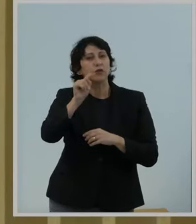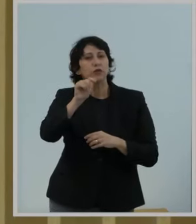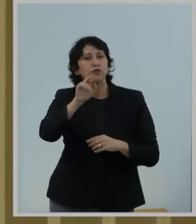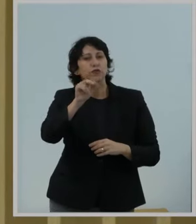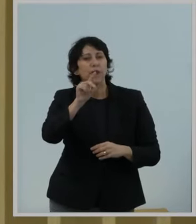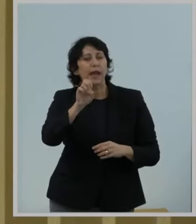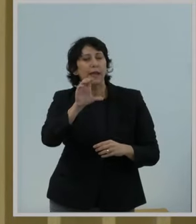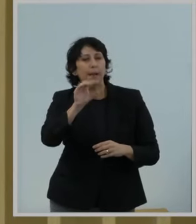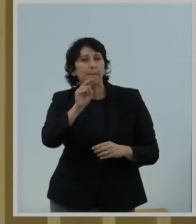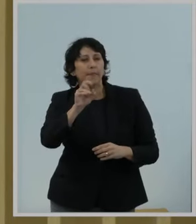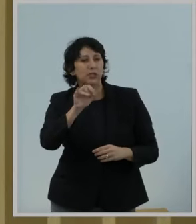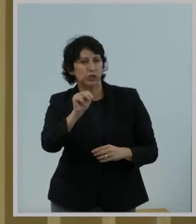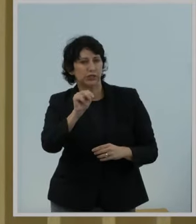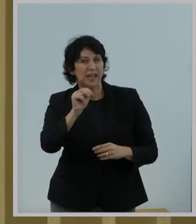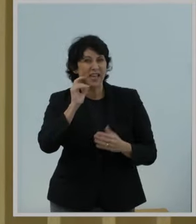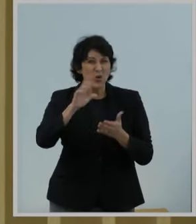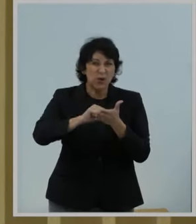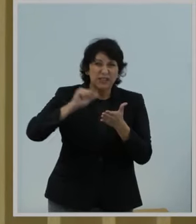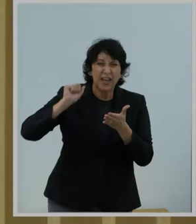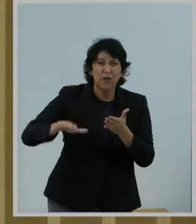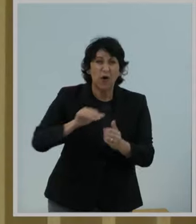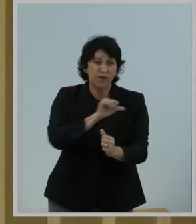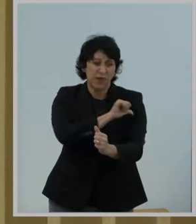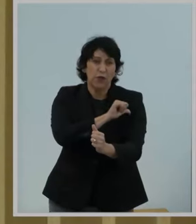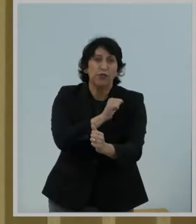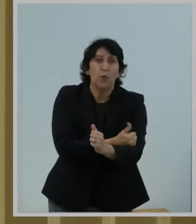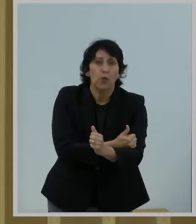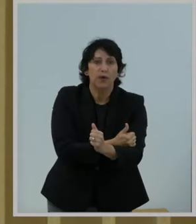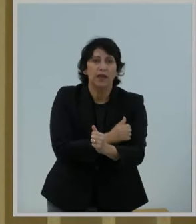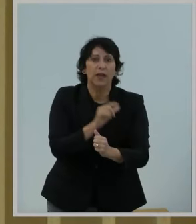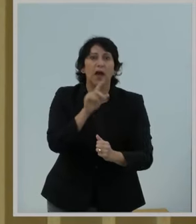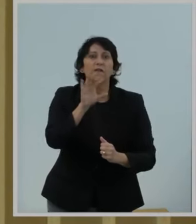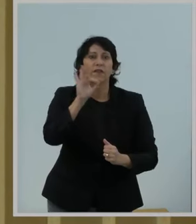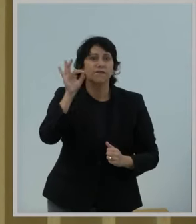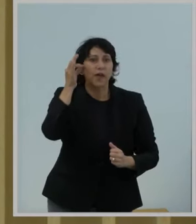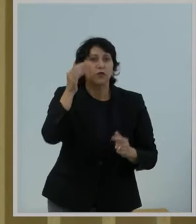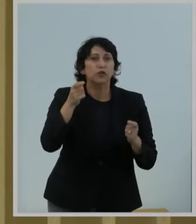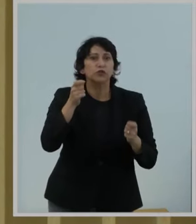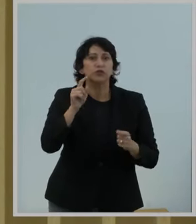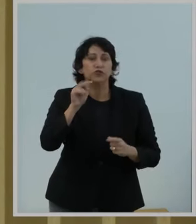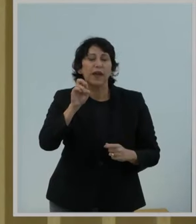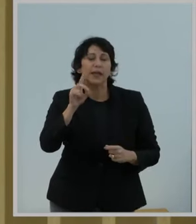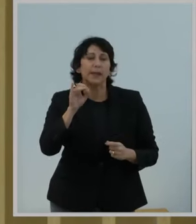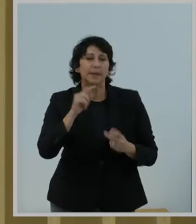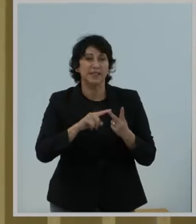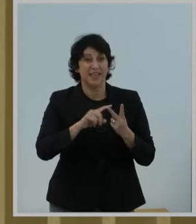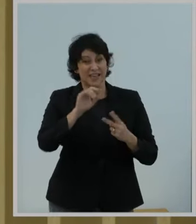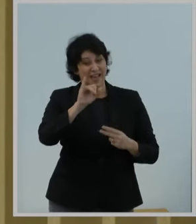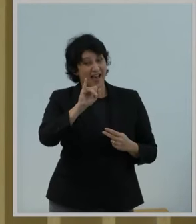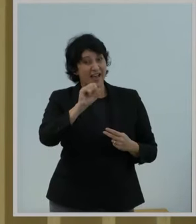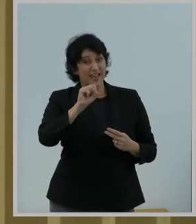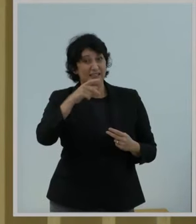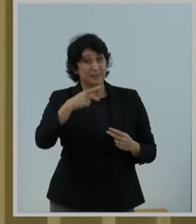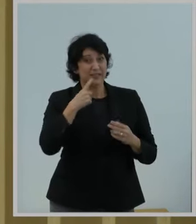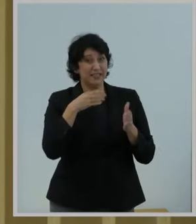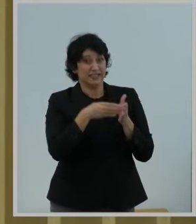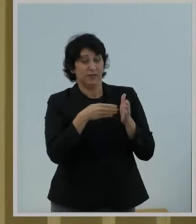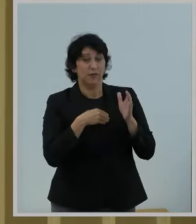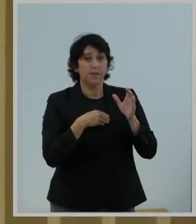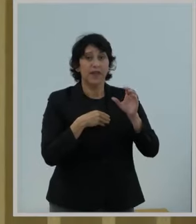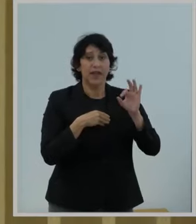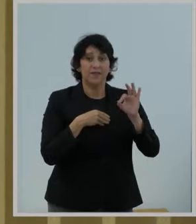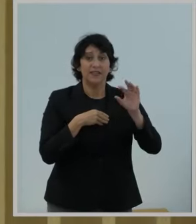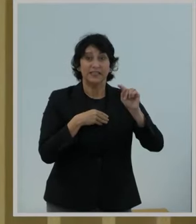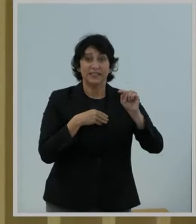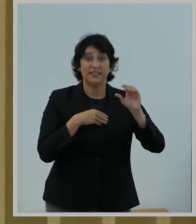100% of its authority over broadband. And that includes exempting ISPs from the FTC's privacy